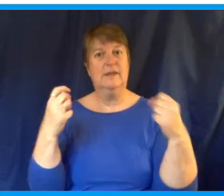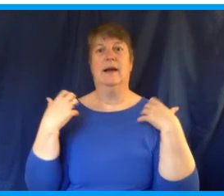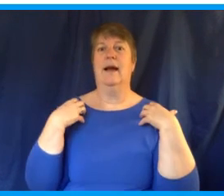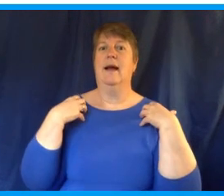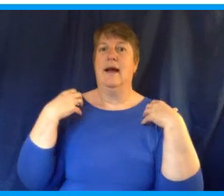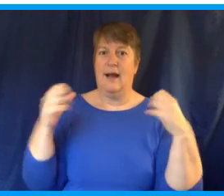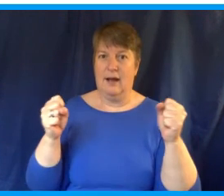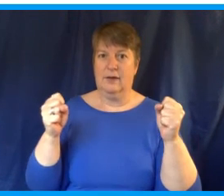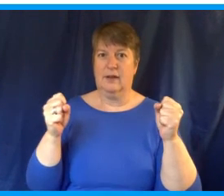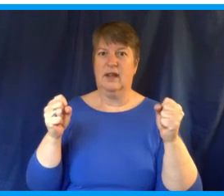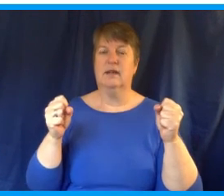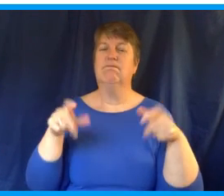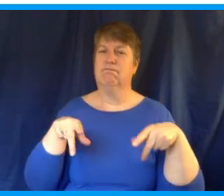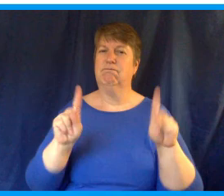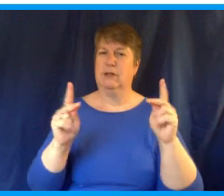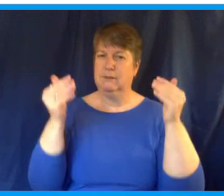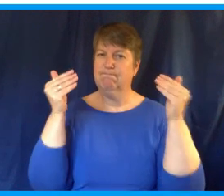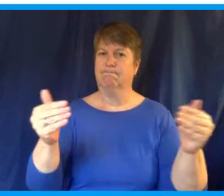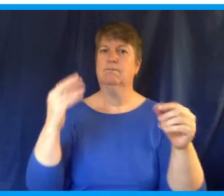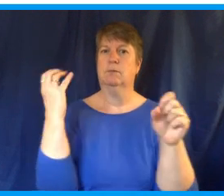and let's get this done.